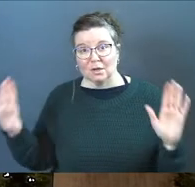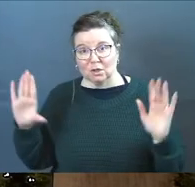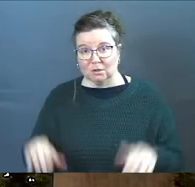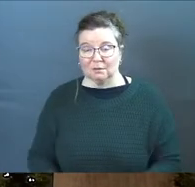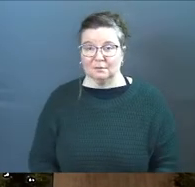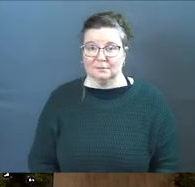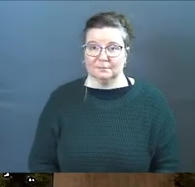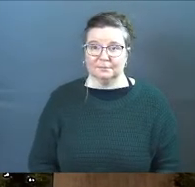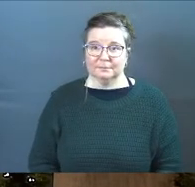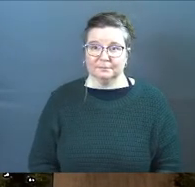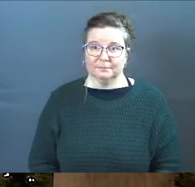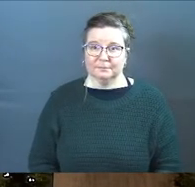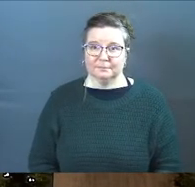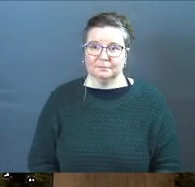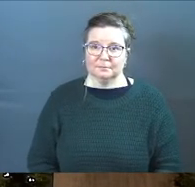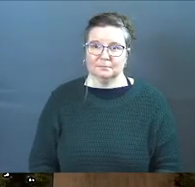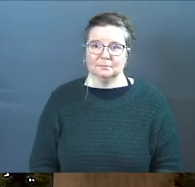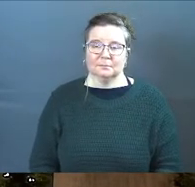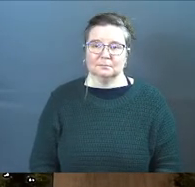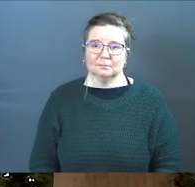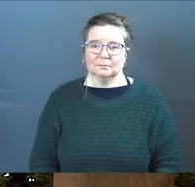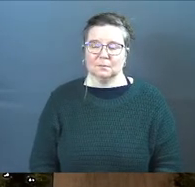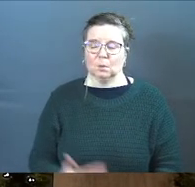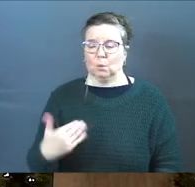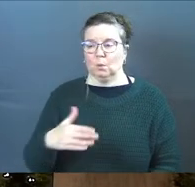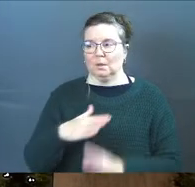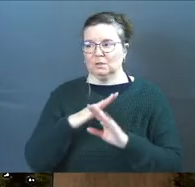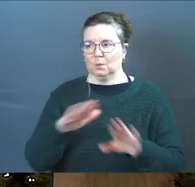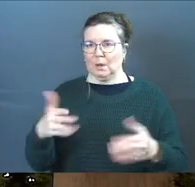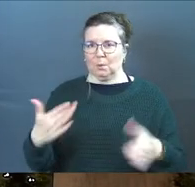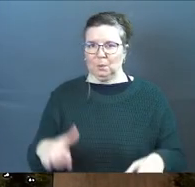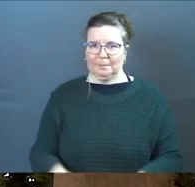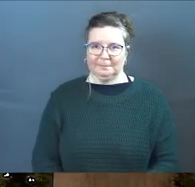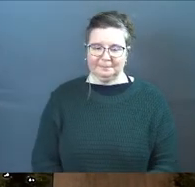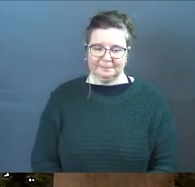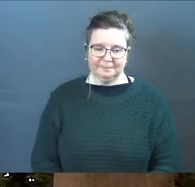oh it's a quiet room